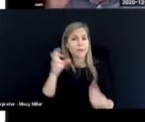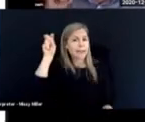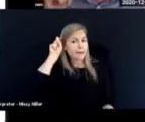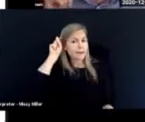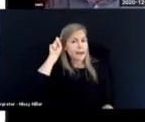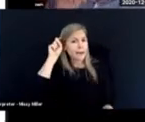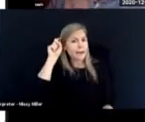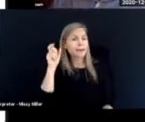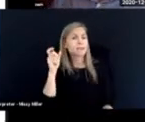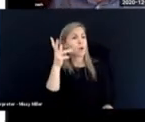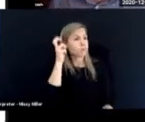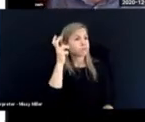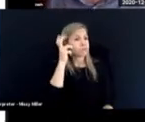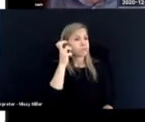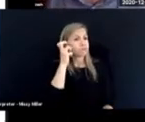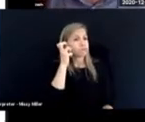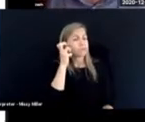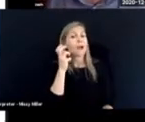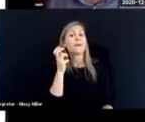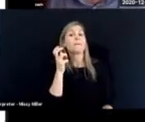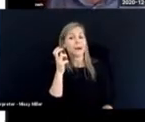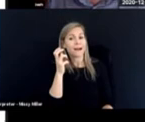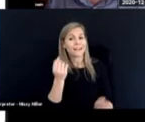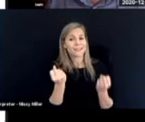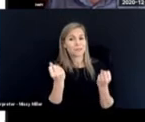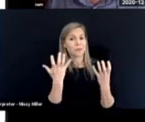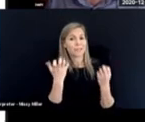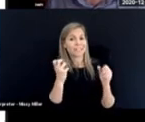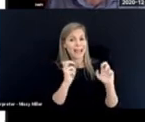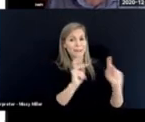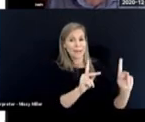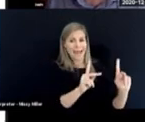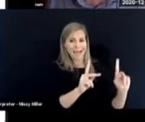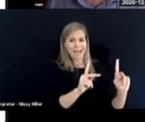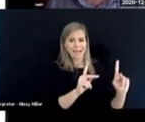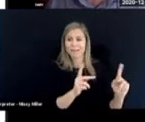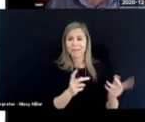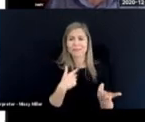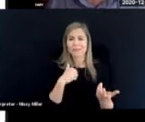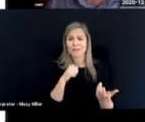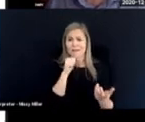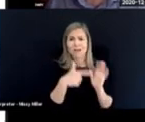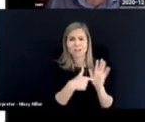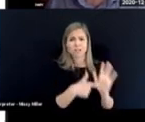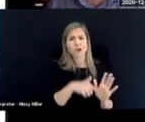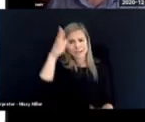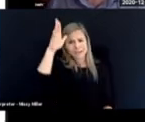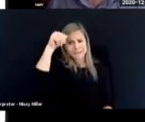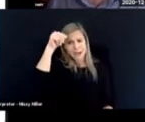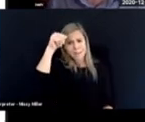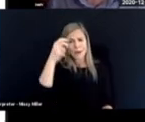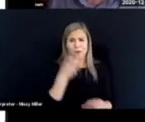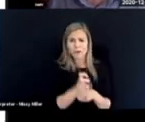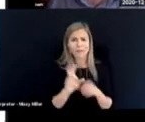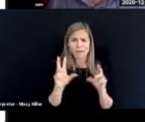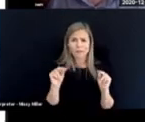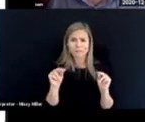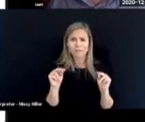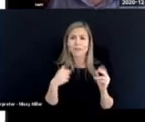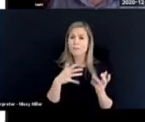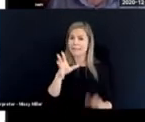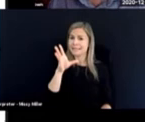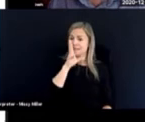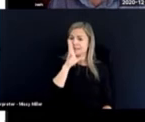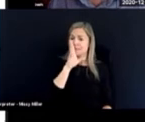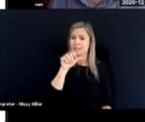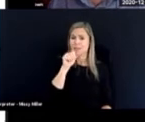But they might sign back. And they're not being stubborn. They're not being difficult. People forget